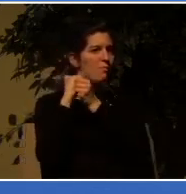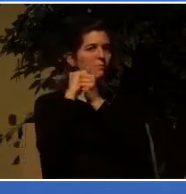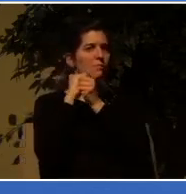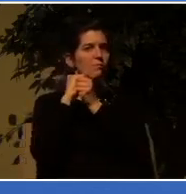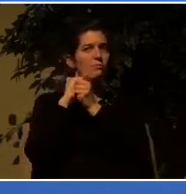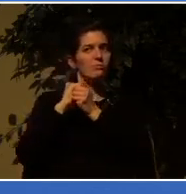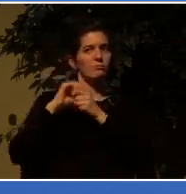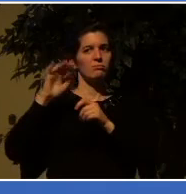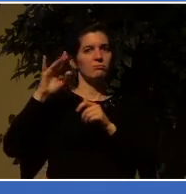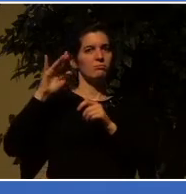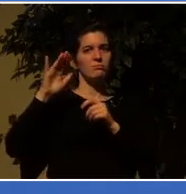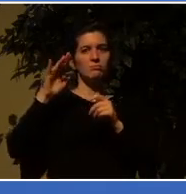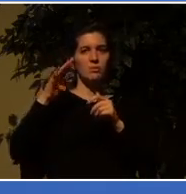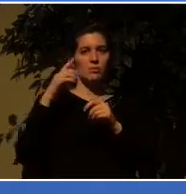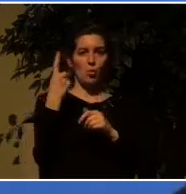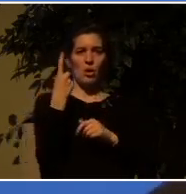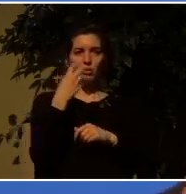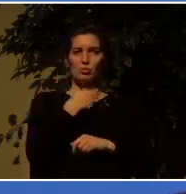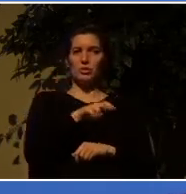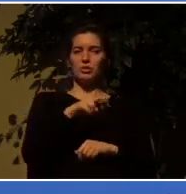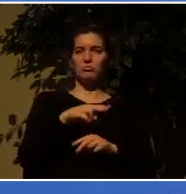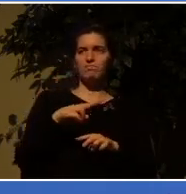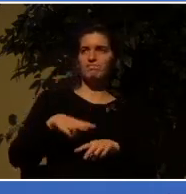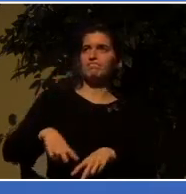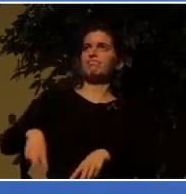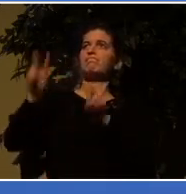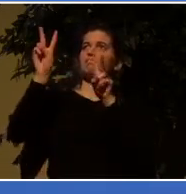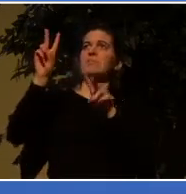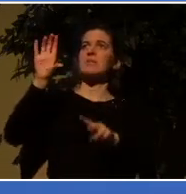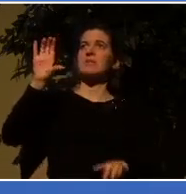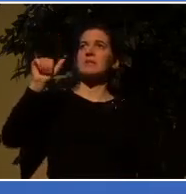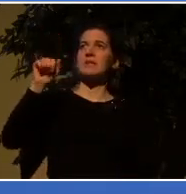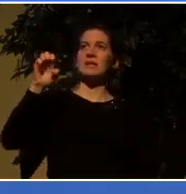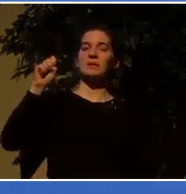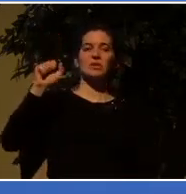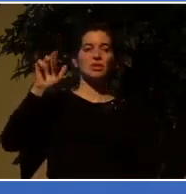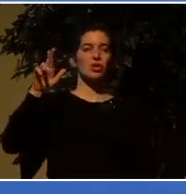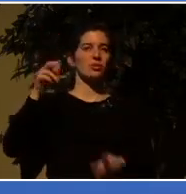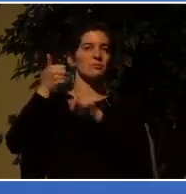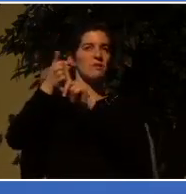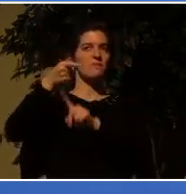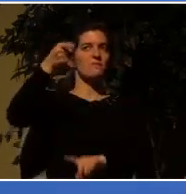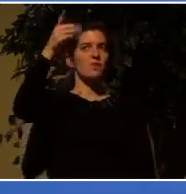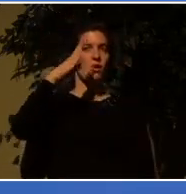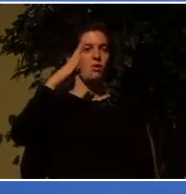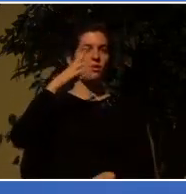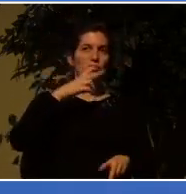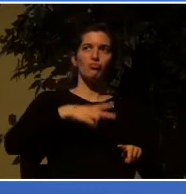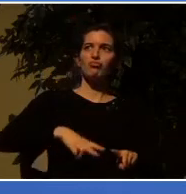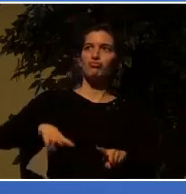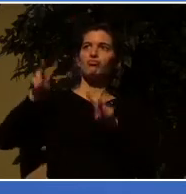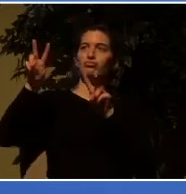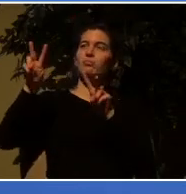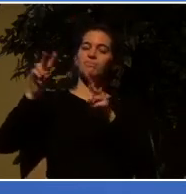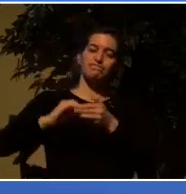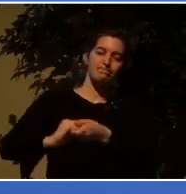Caesar, who was the god to whom everybody looked, and that kept everybody together.